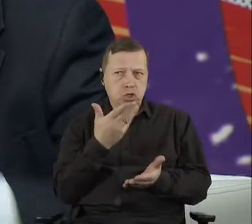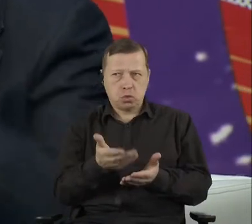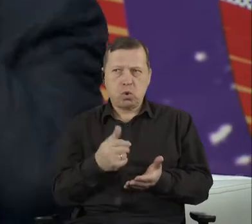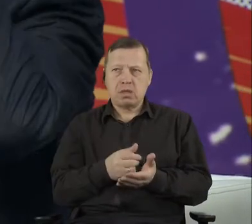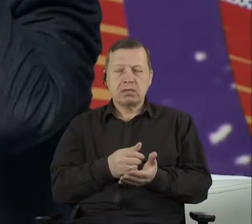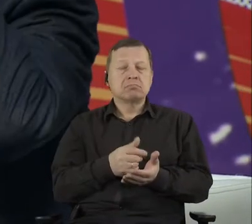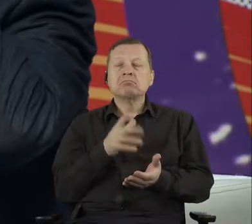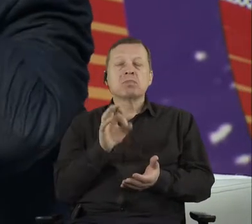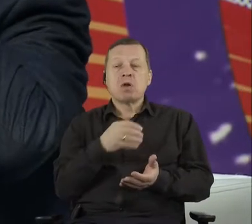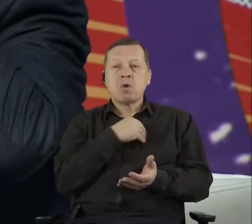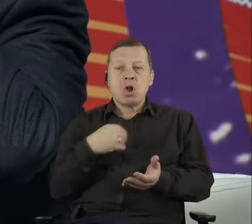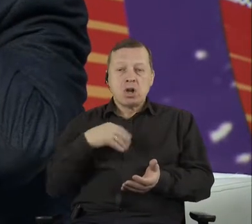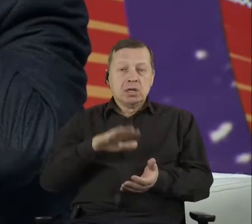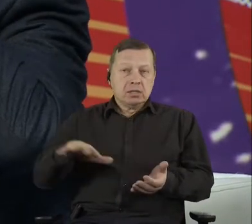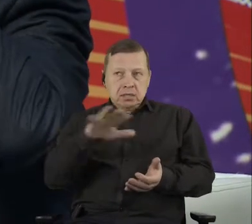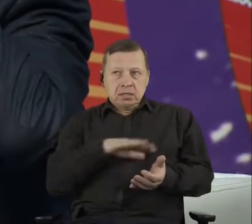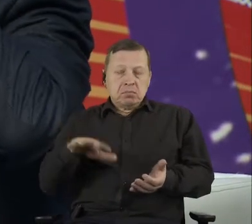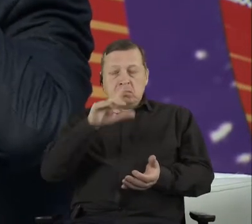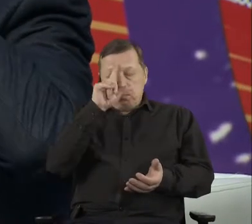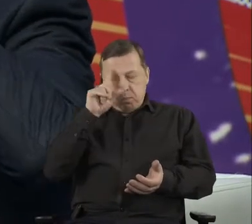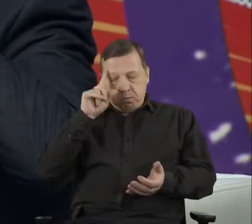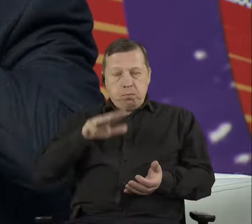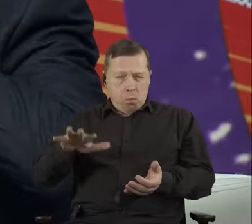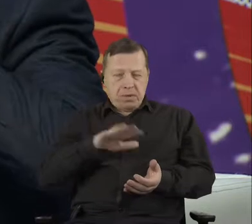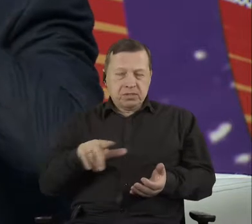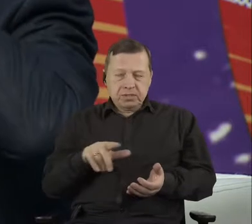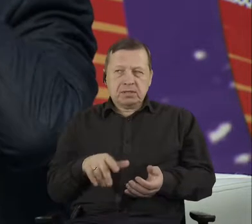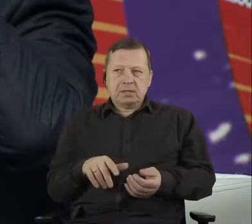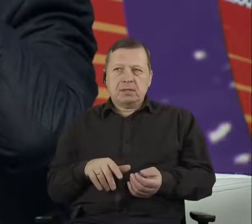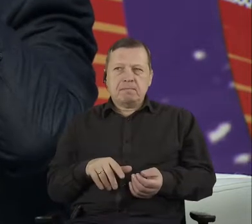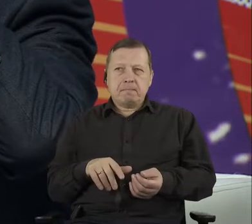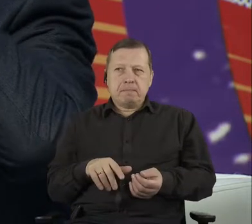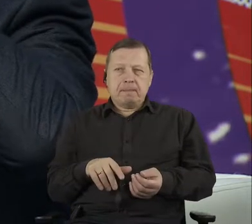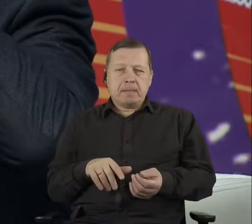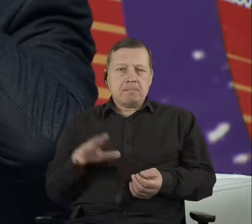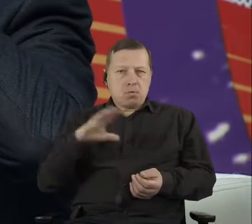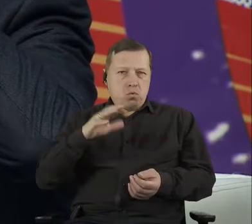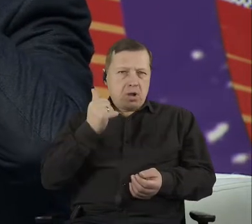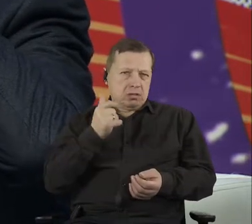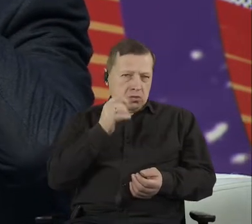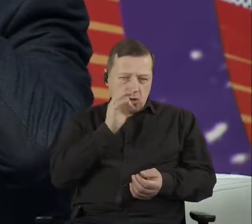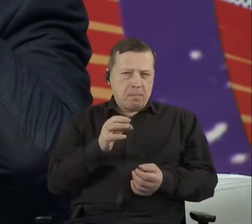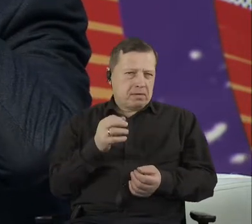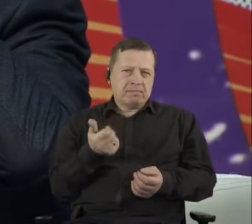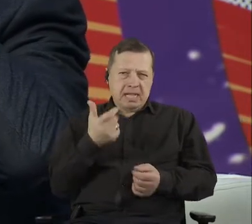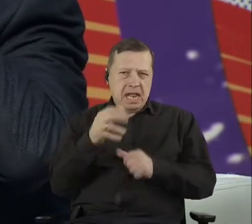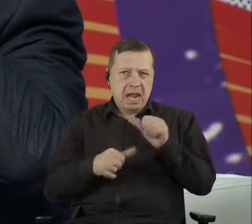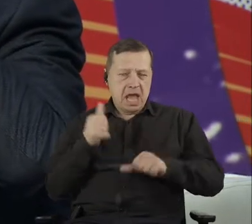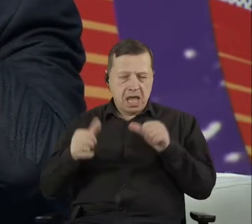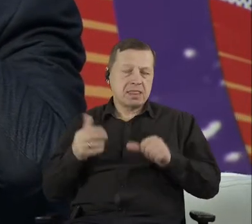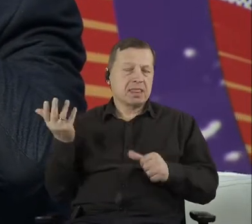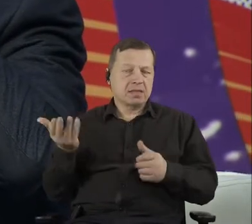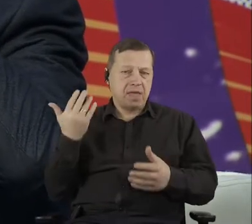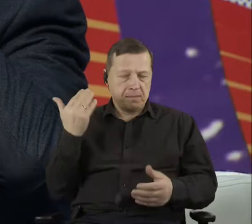public life in, in the last few years. And by that, I mean, uh, the fact that the number of people who have business